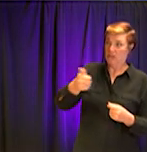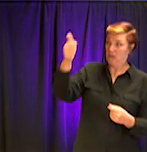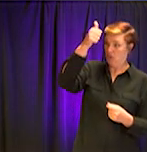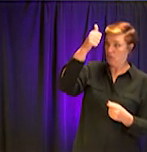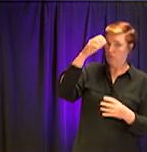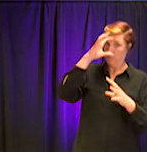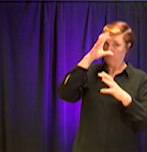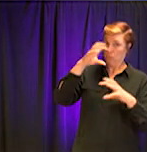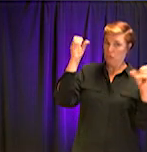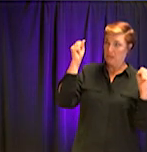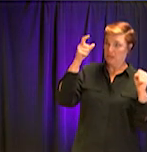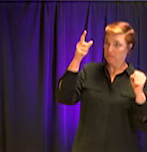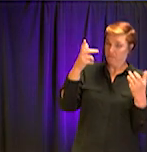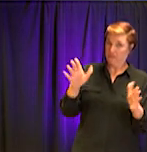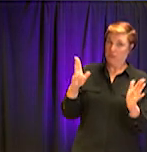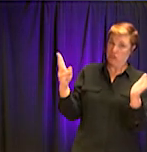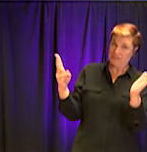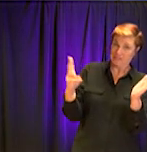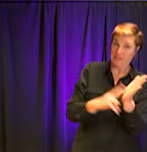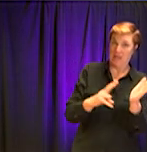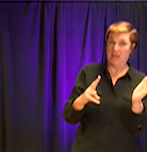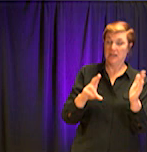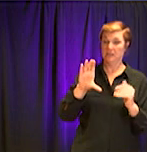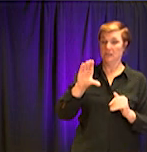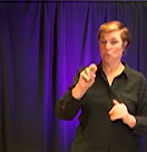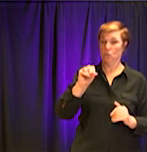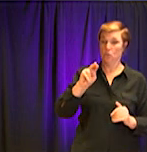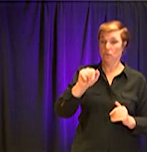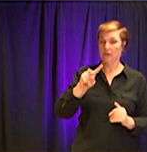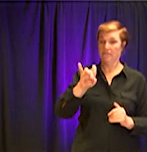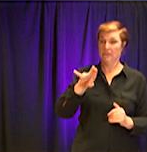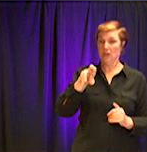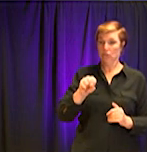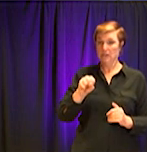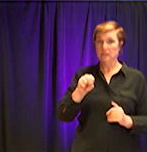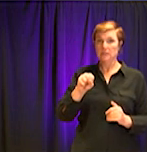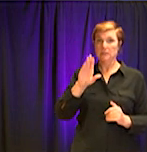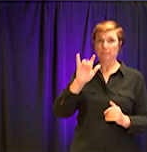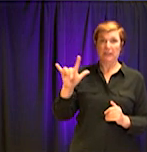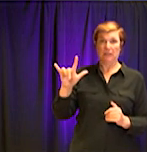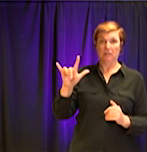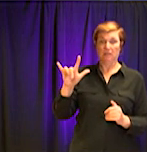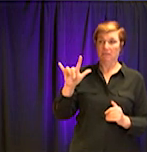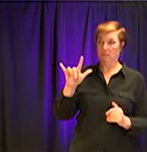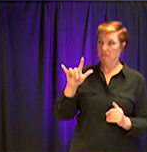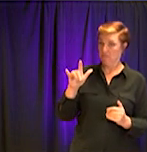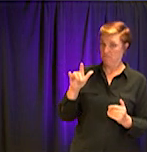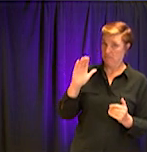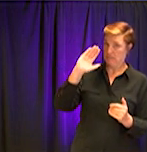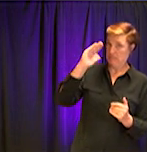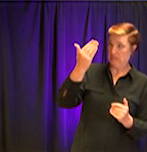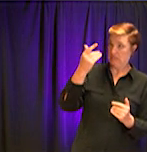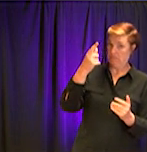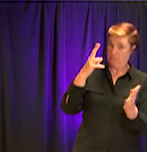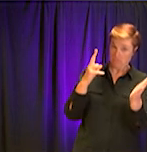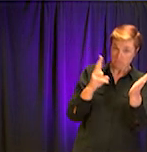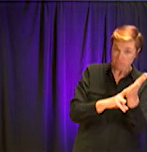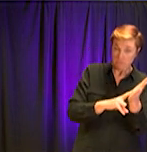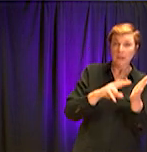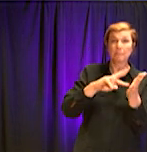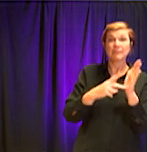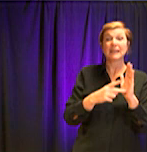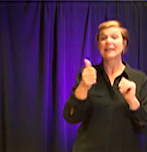the, the president has signed that coronavirus, uh, supplemental bill, that those who qualify will get a check